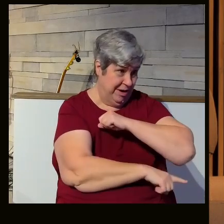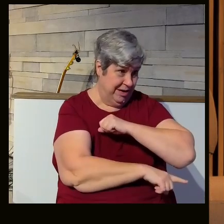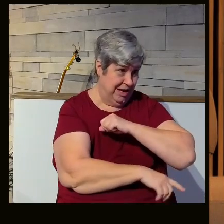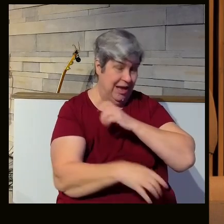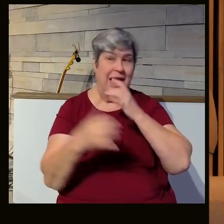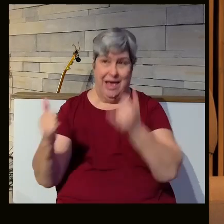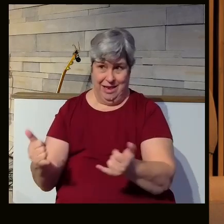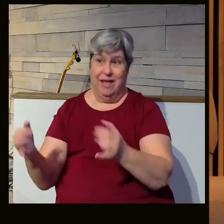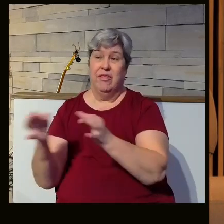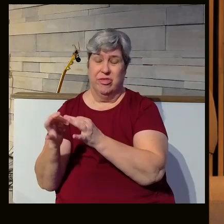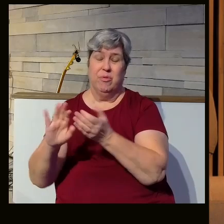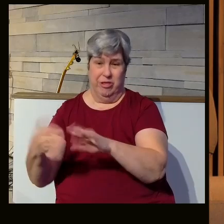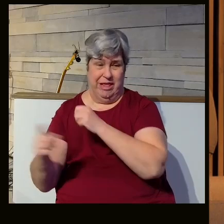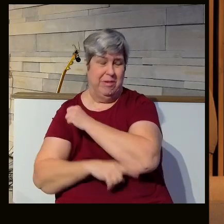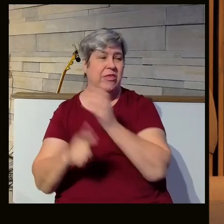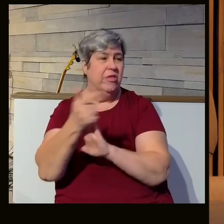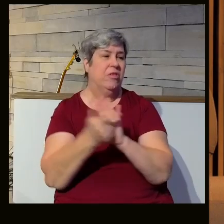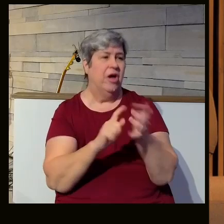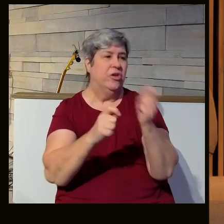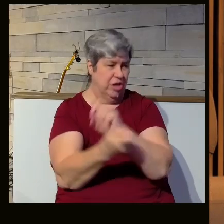It's changed. Well, the law did.